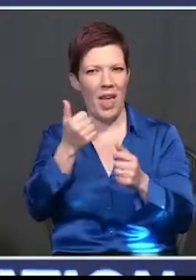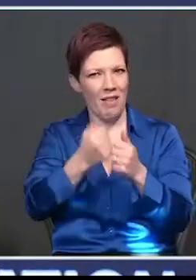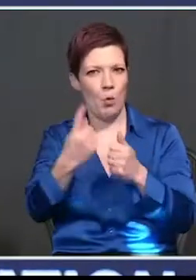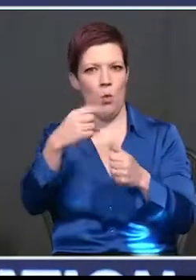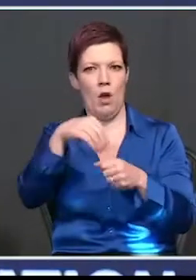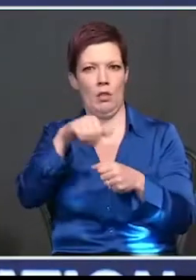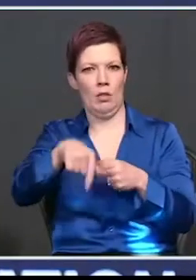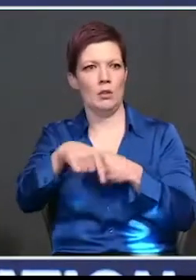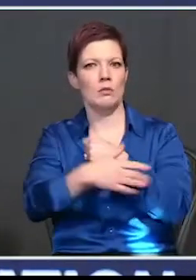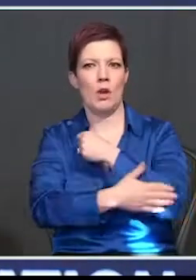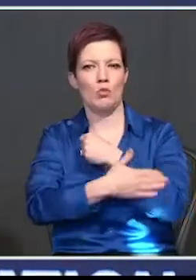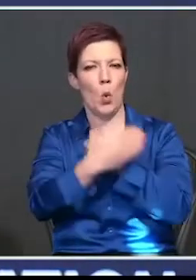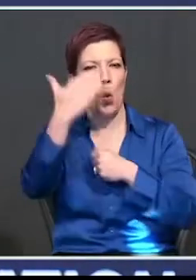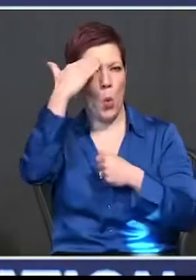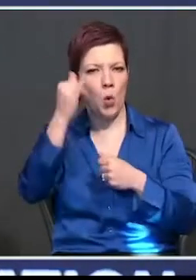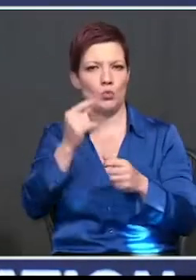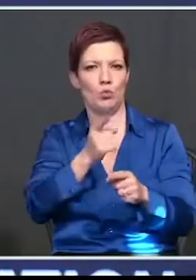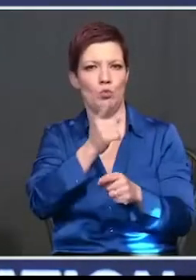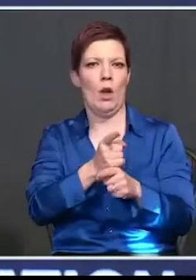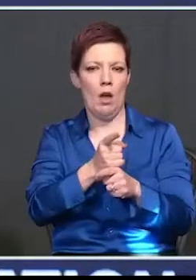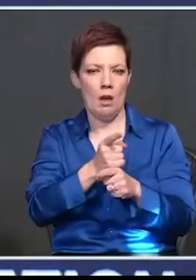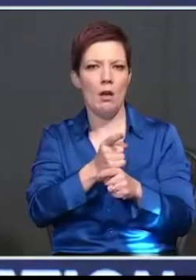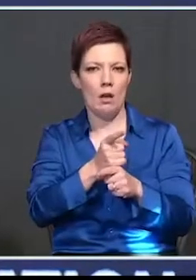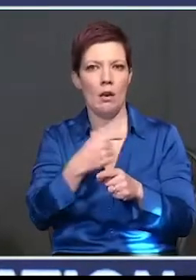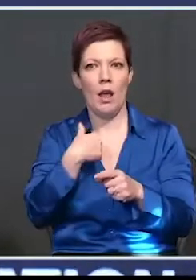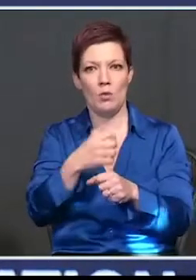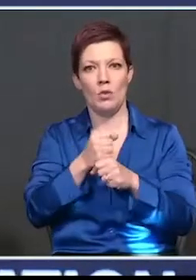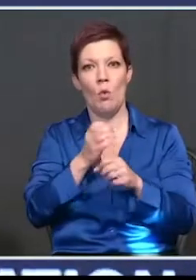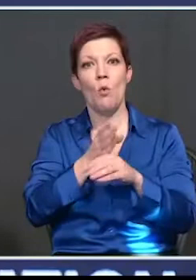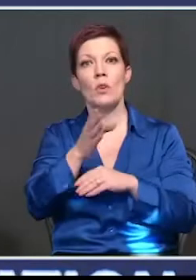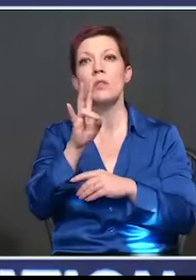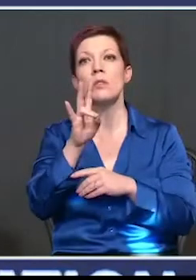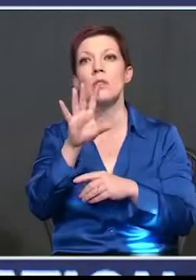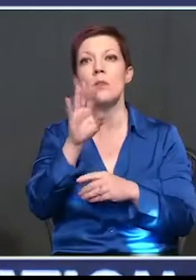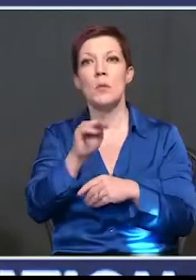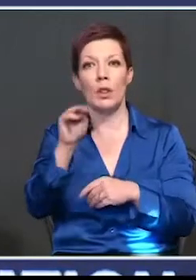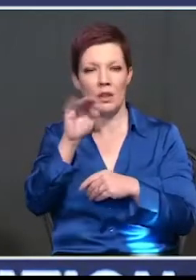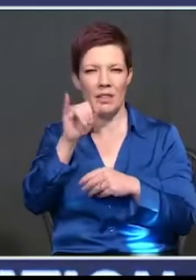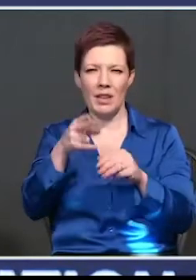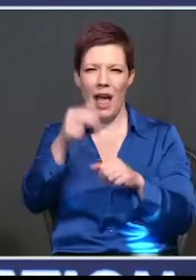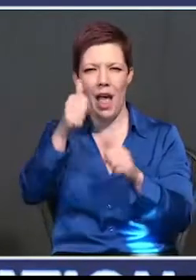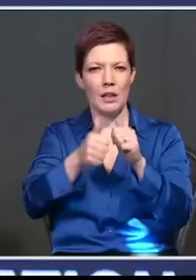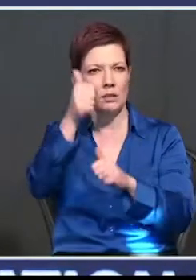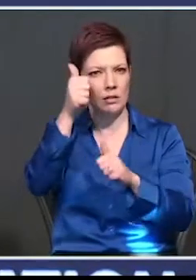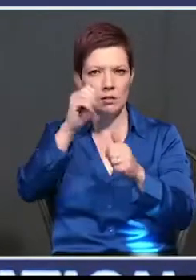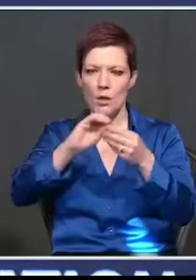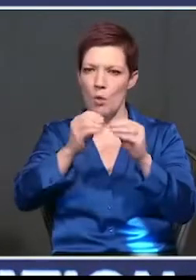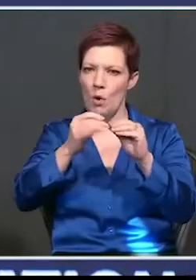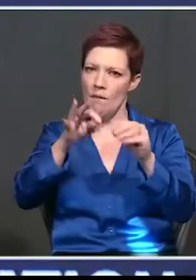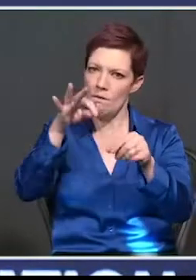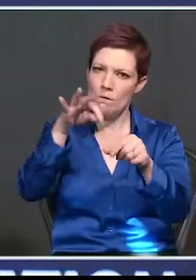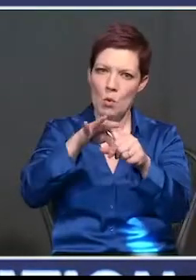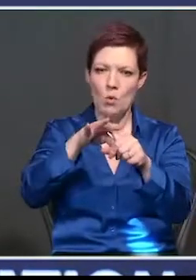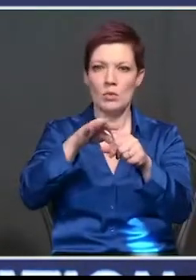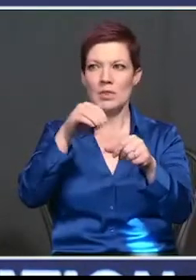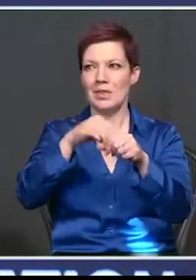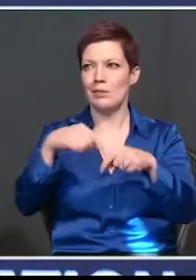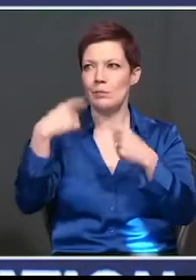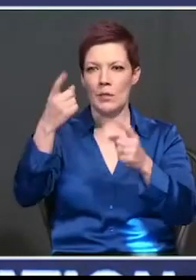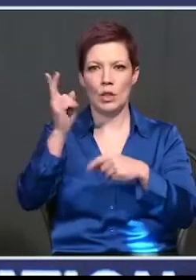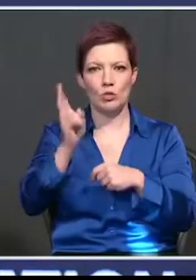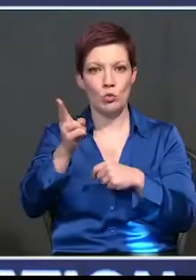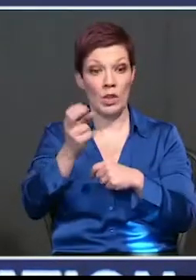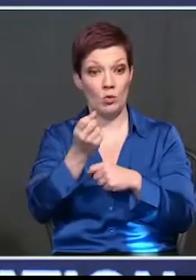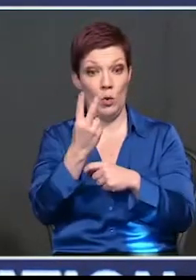right. I received almost 75 million votes, the highest number of votes in the history of our country for a sitting president, 12